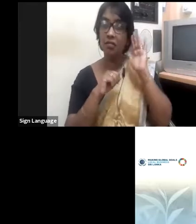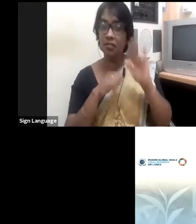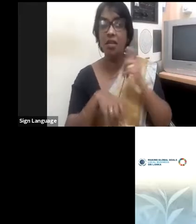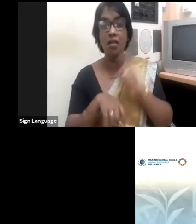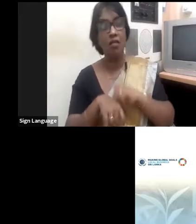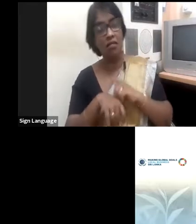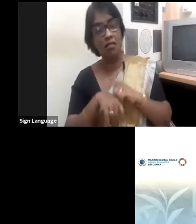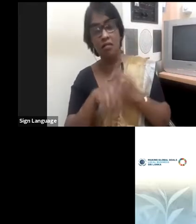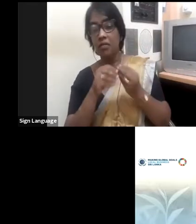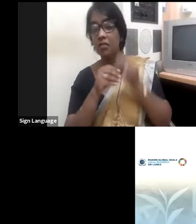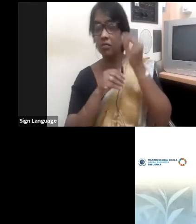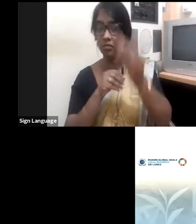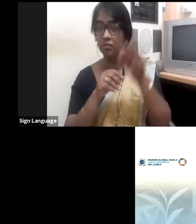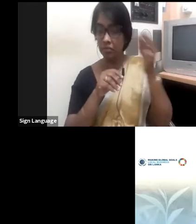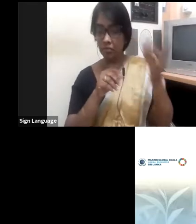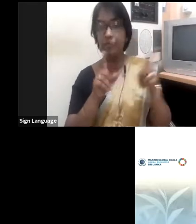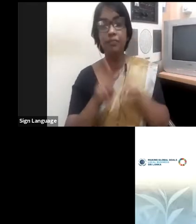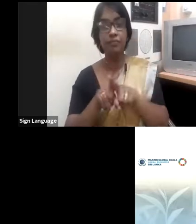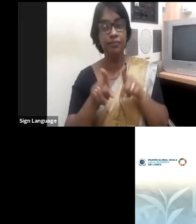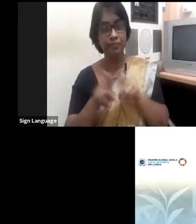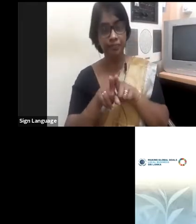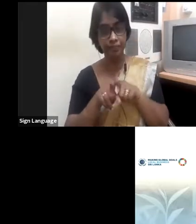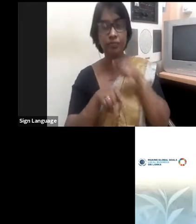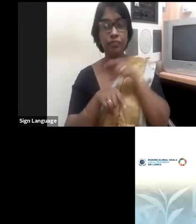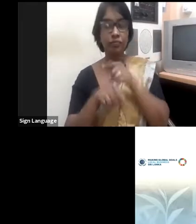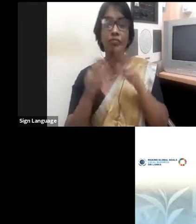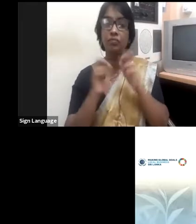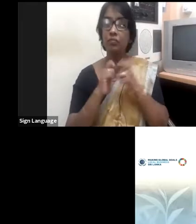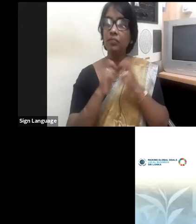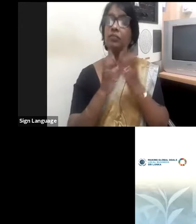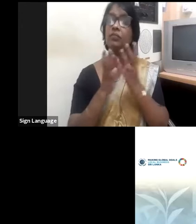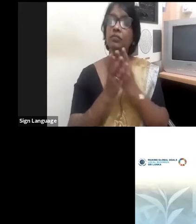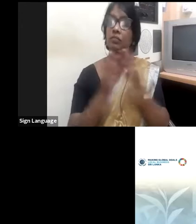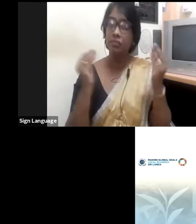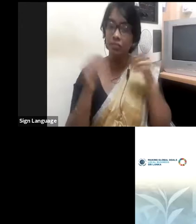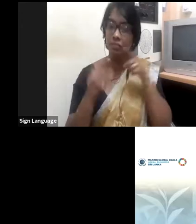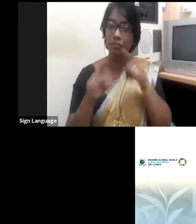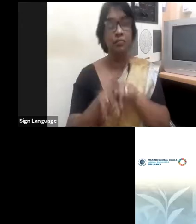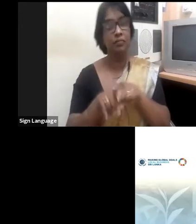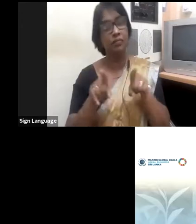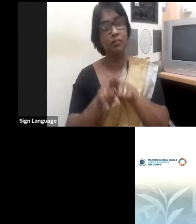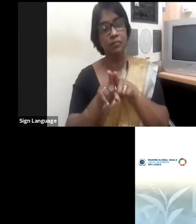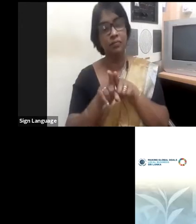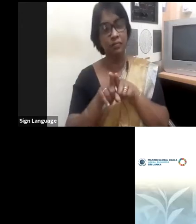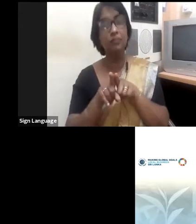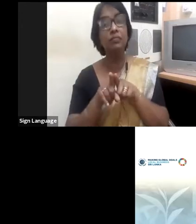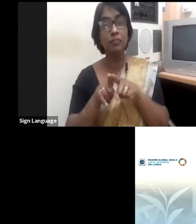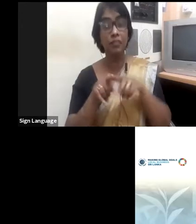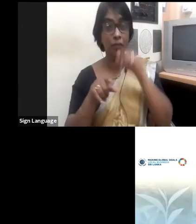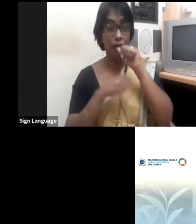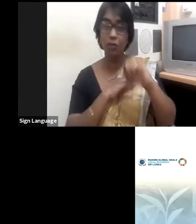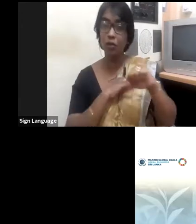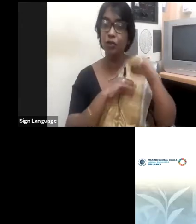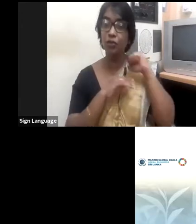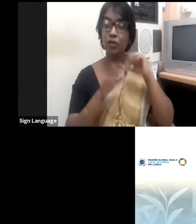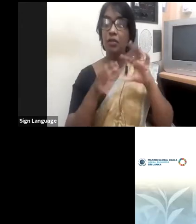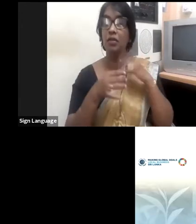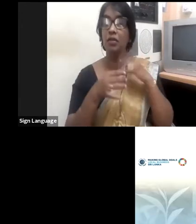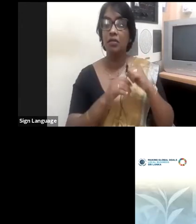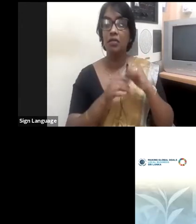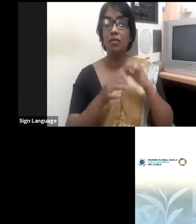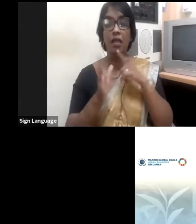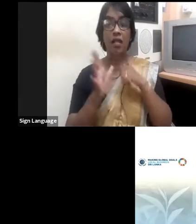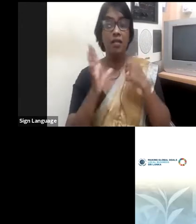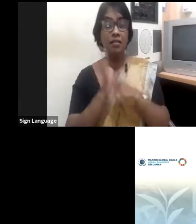also to build stronger relationships. Being assertive is not a negative